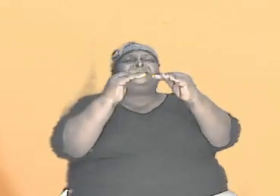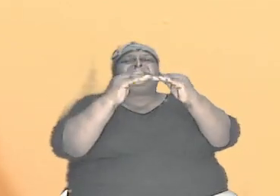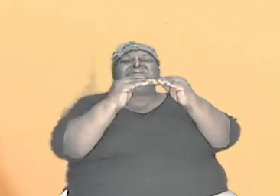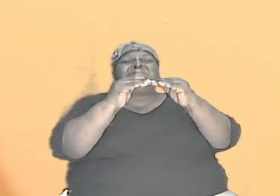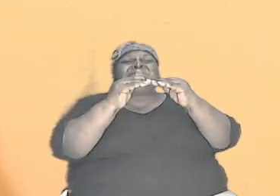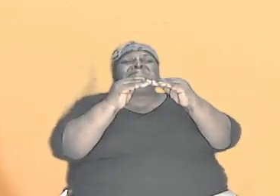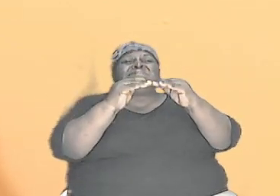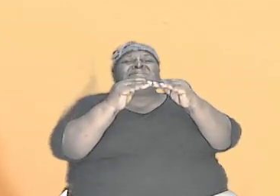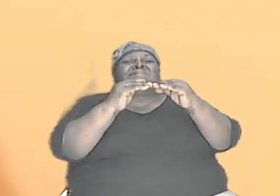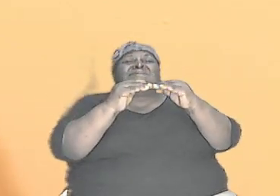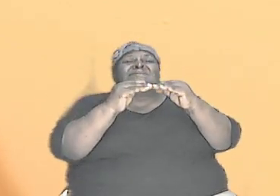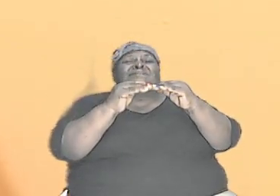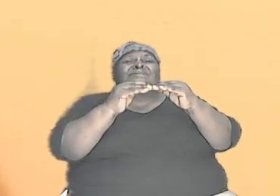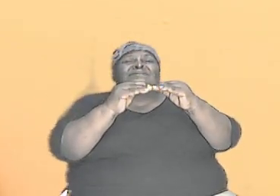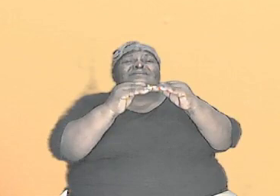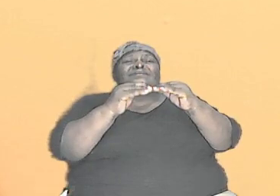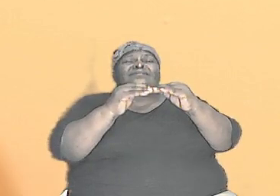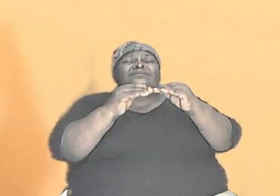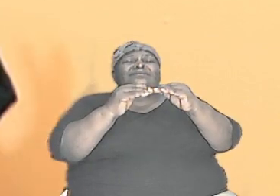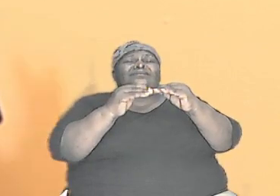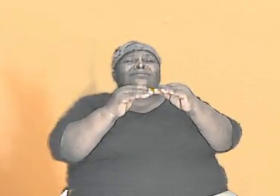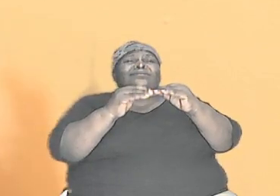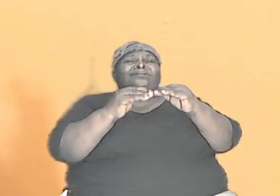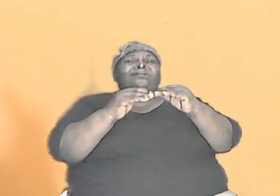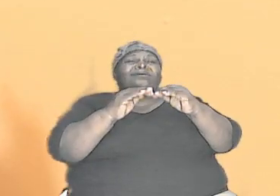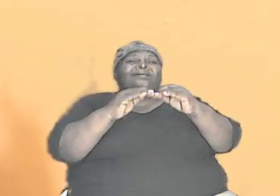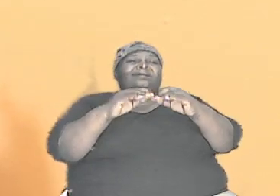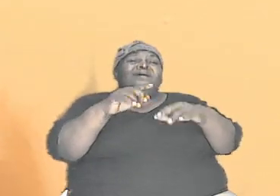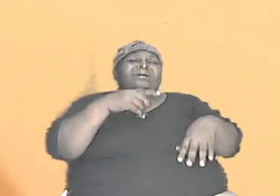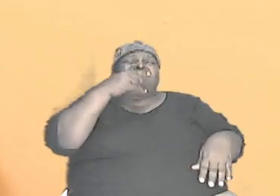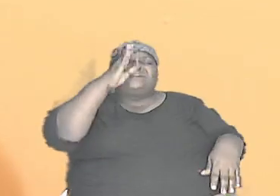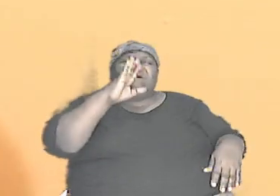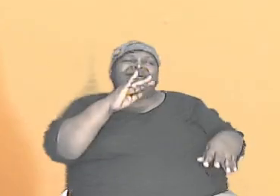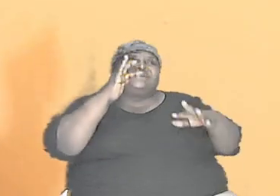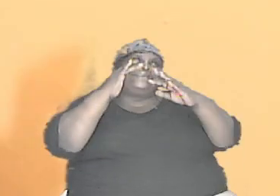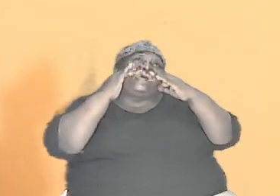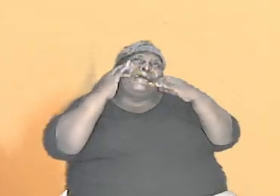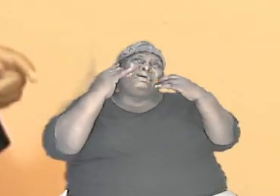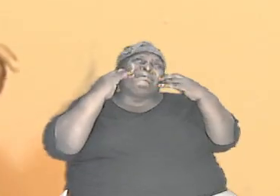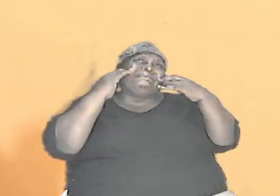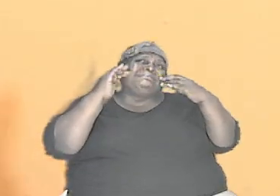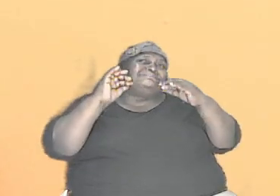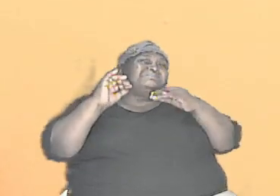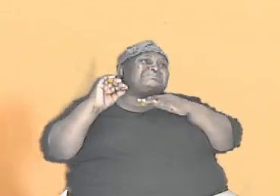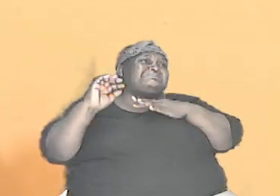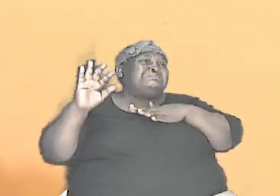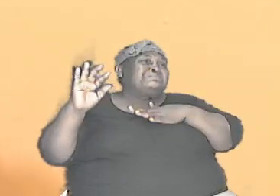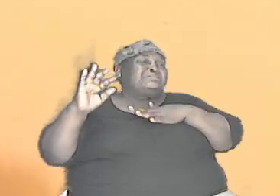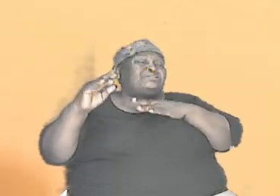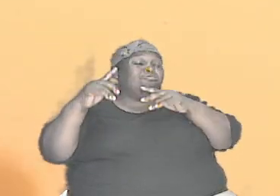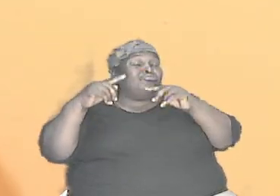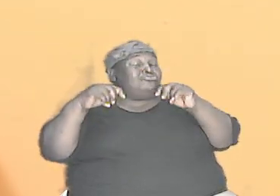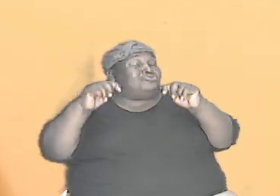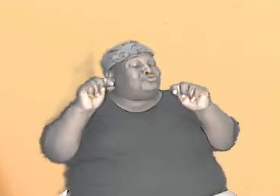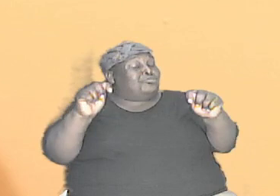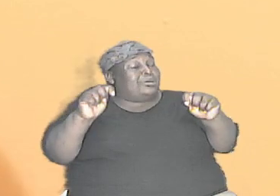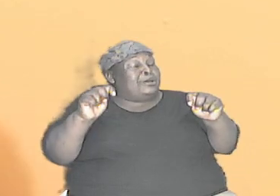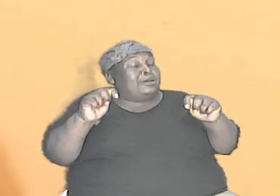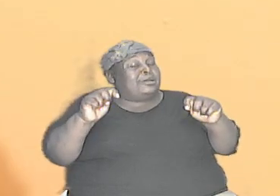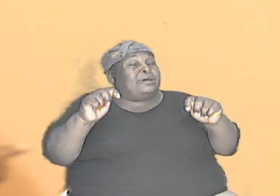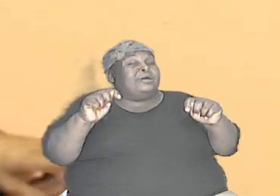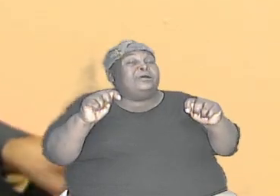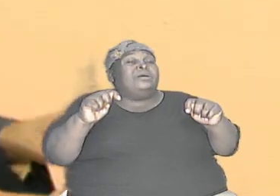God I can imagine is laughing us to scorn laughing men to scorn who try to